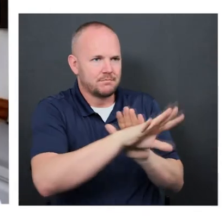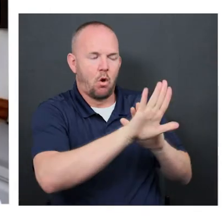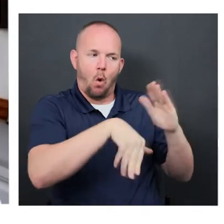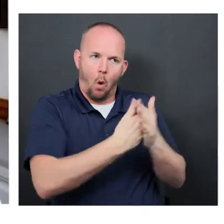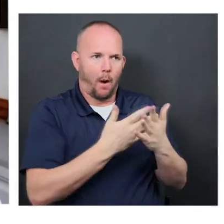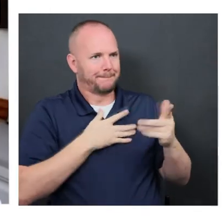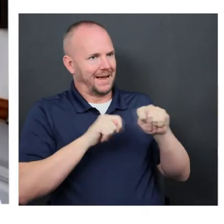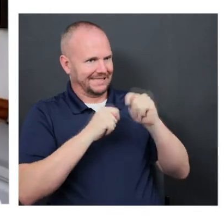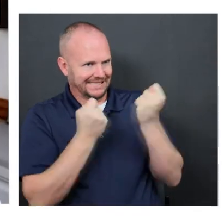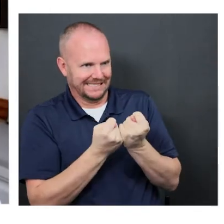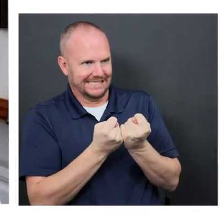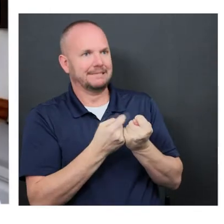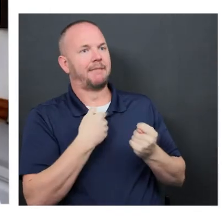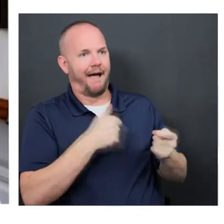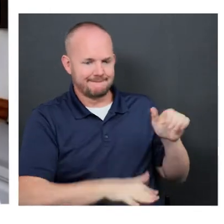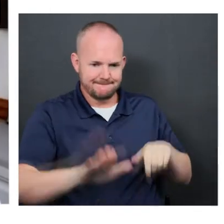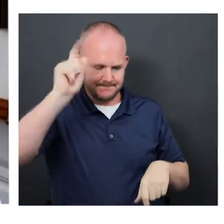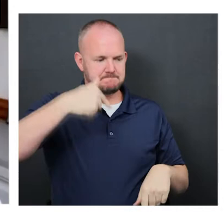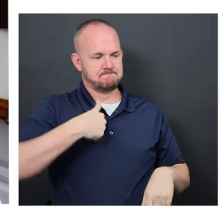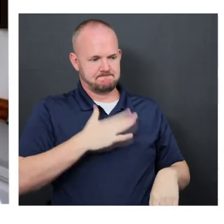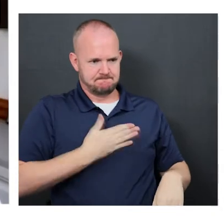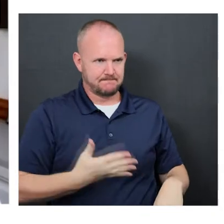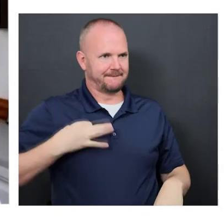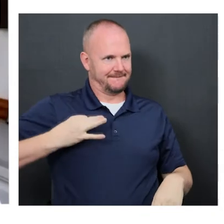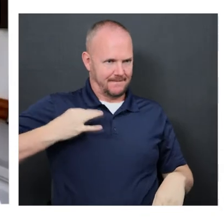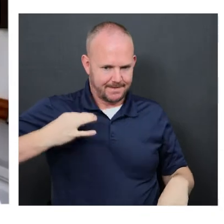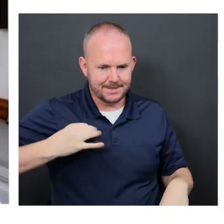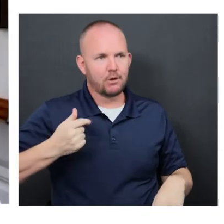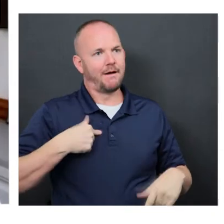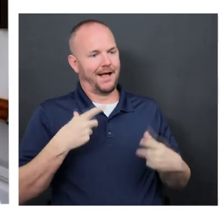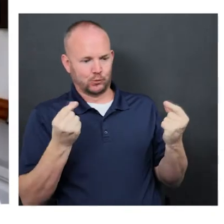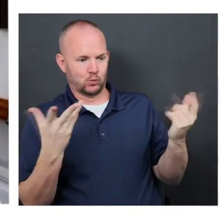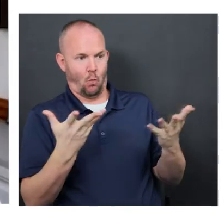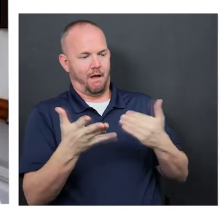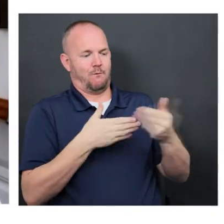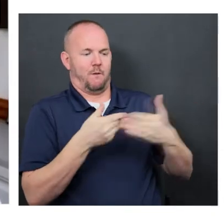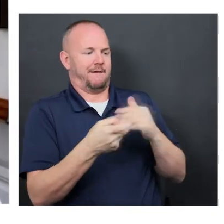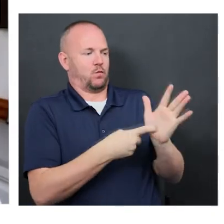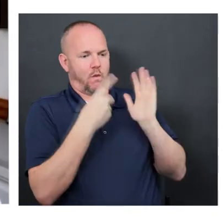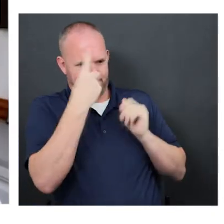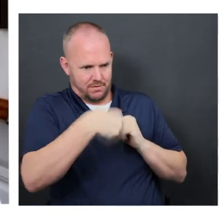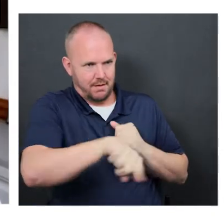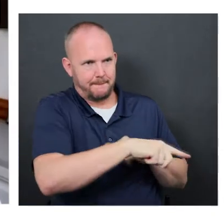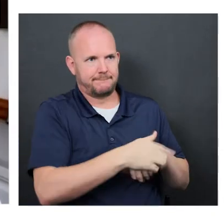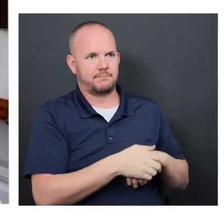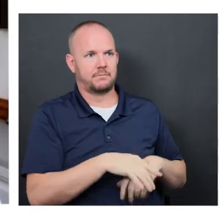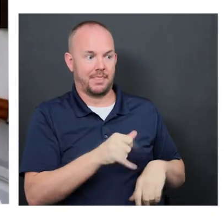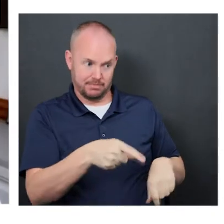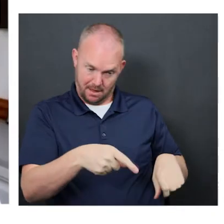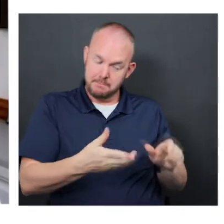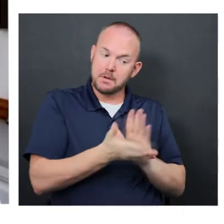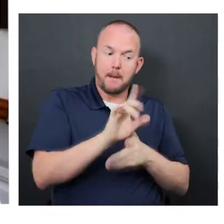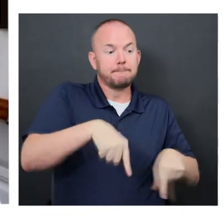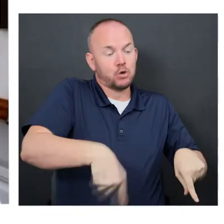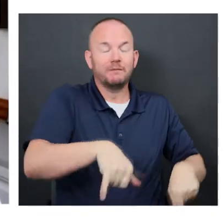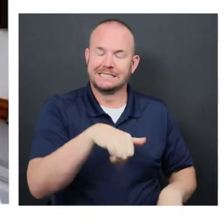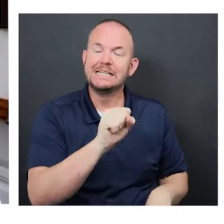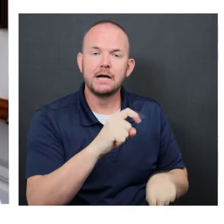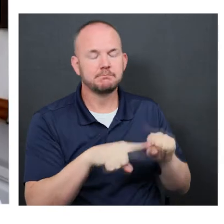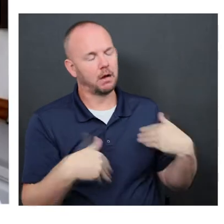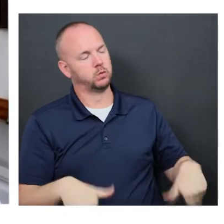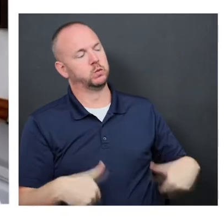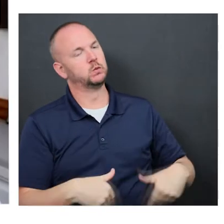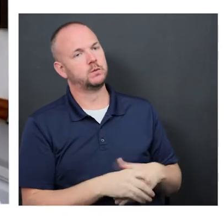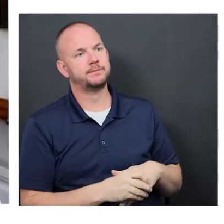All of my team stepped up and they did whatever was required from them. Were they scared? Absolutely. Were they nervous? Yes.